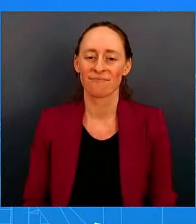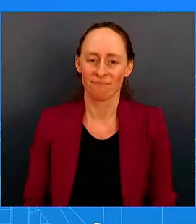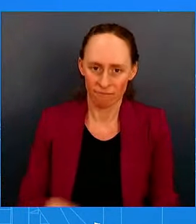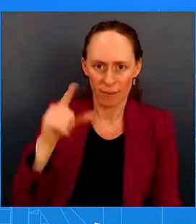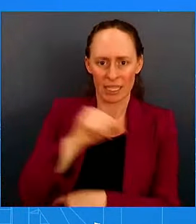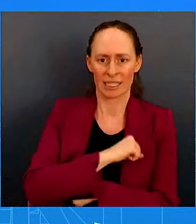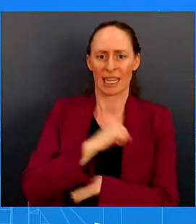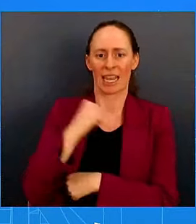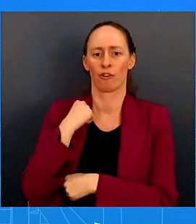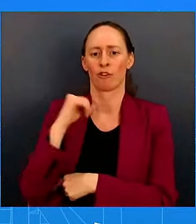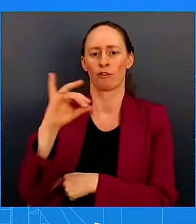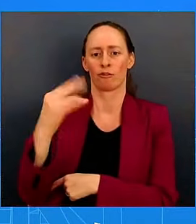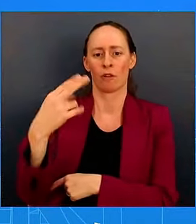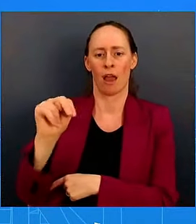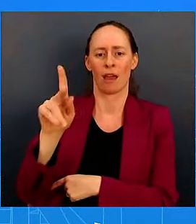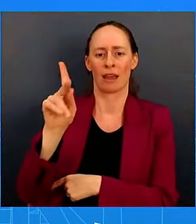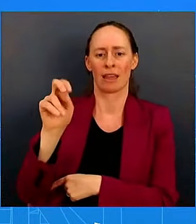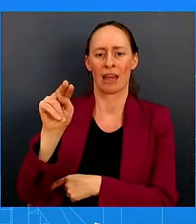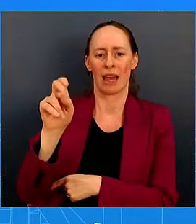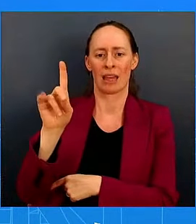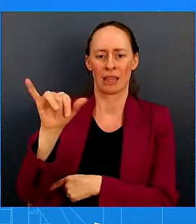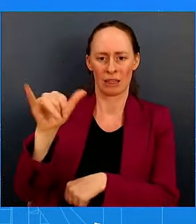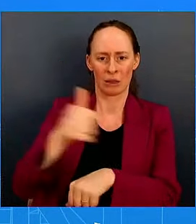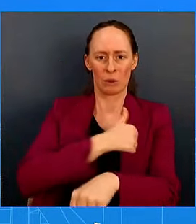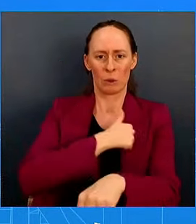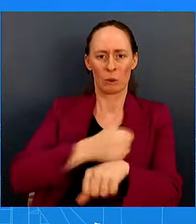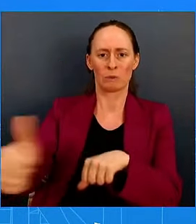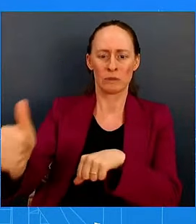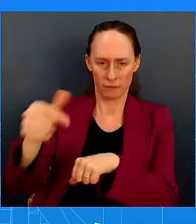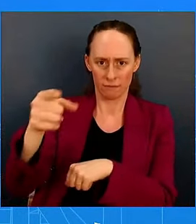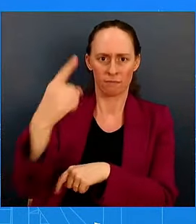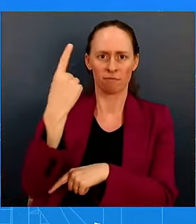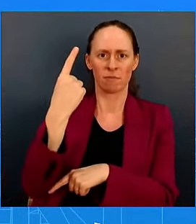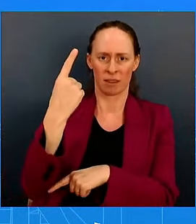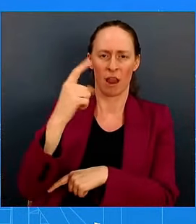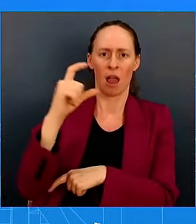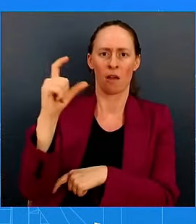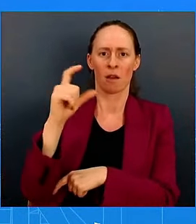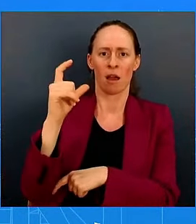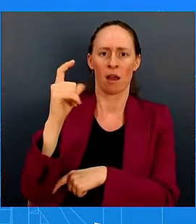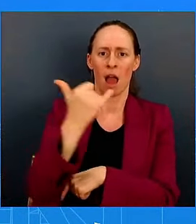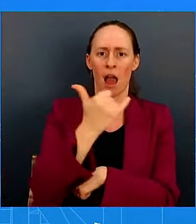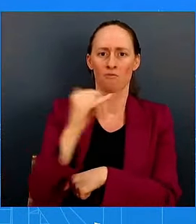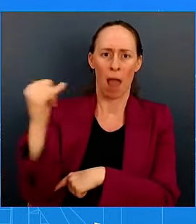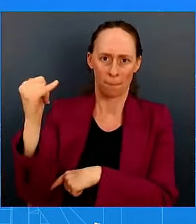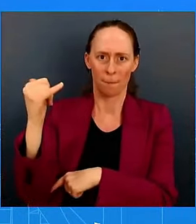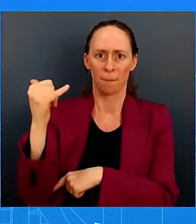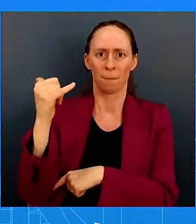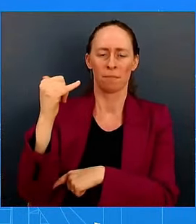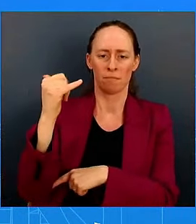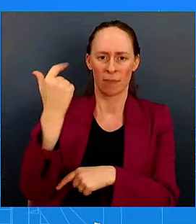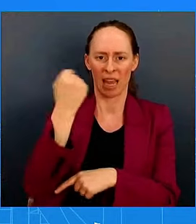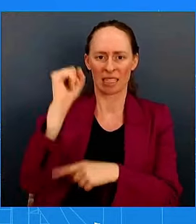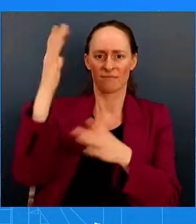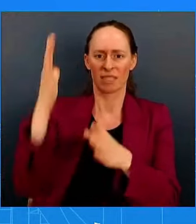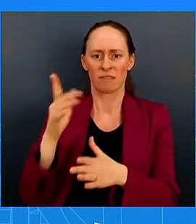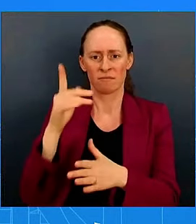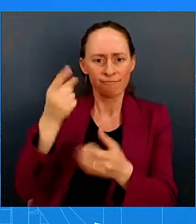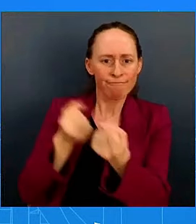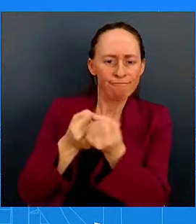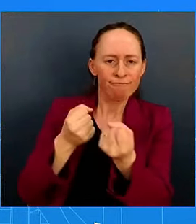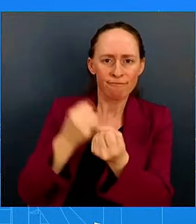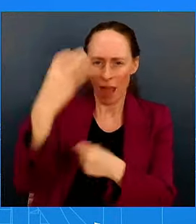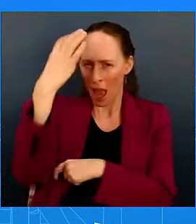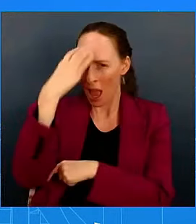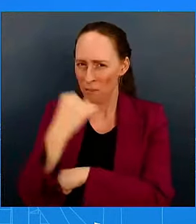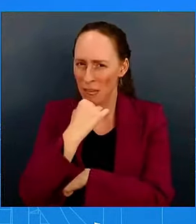Berry of supporting Hamas, even though she denied it. So the senator told her, let me quote, you should hide your hat